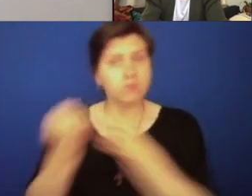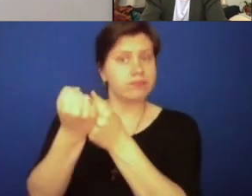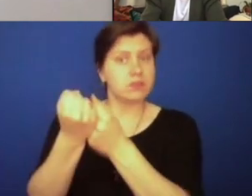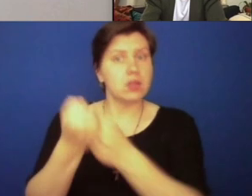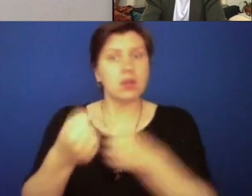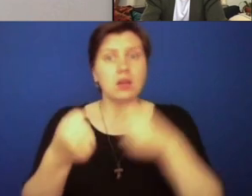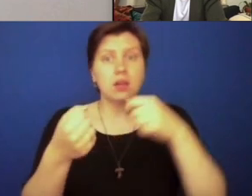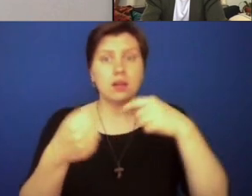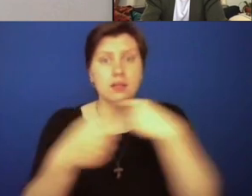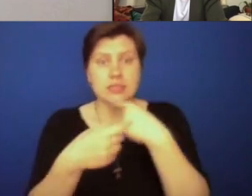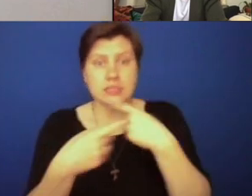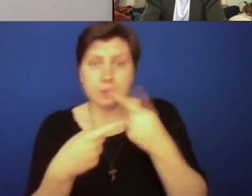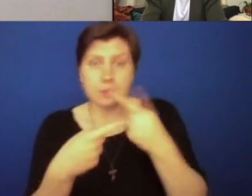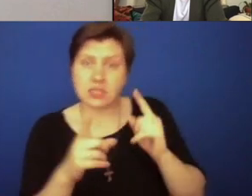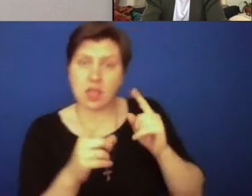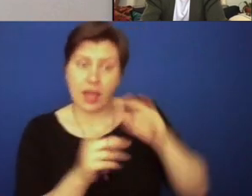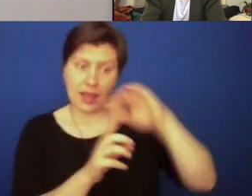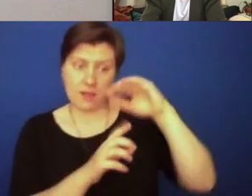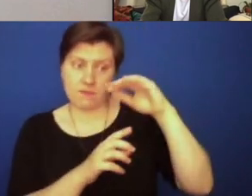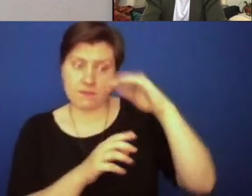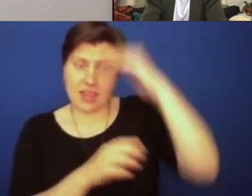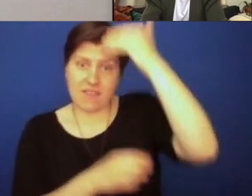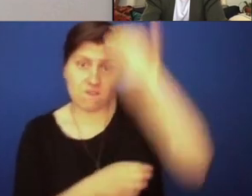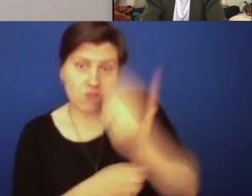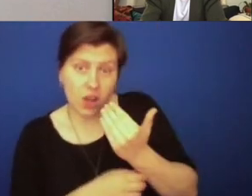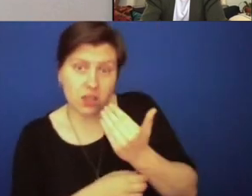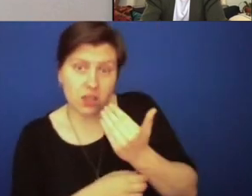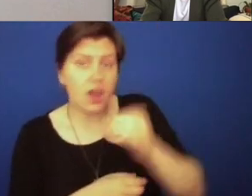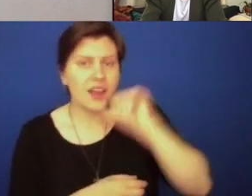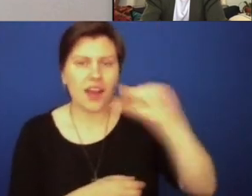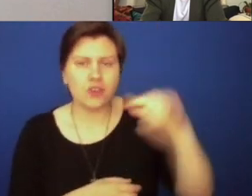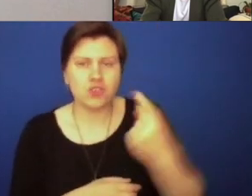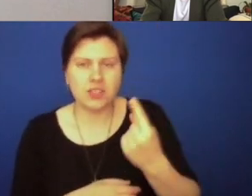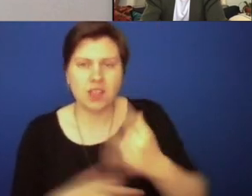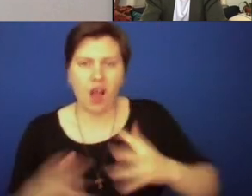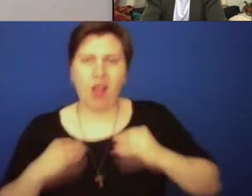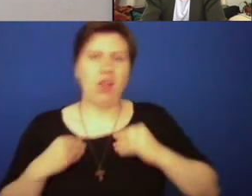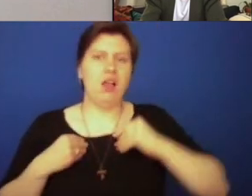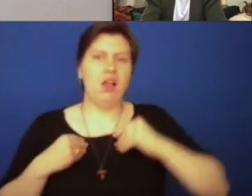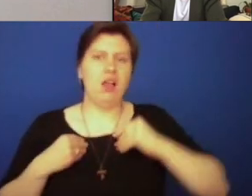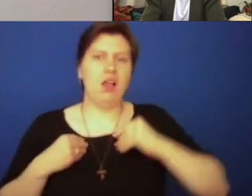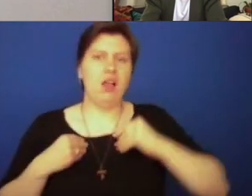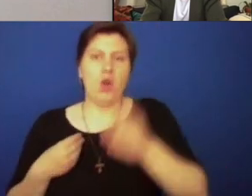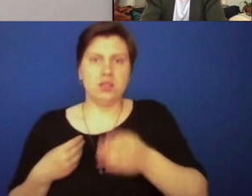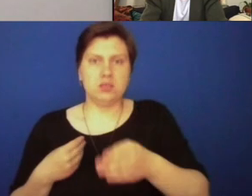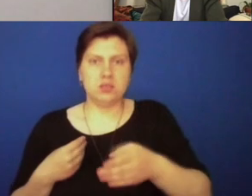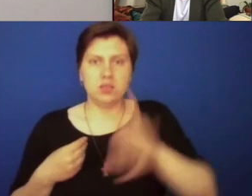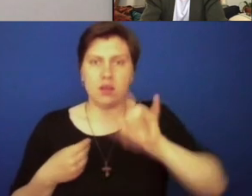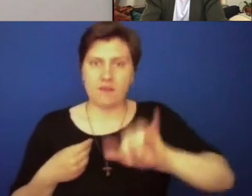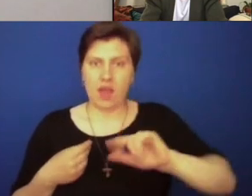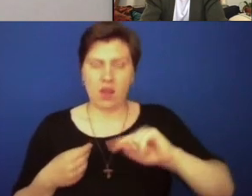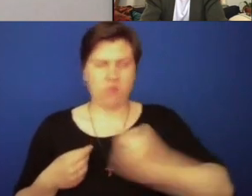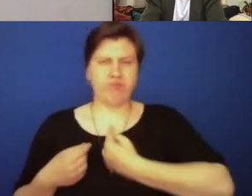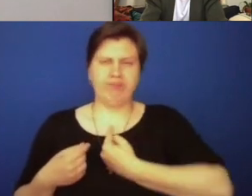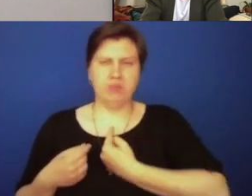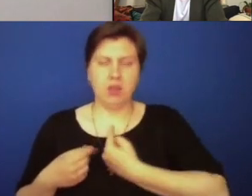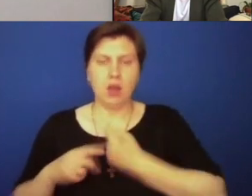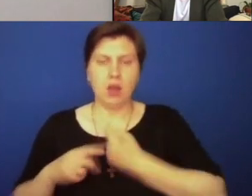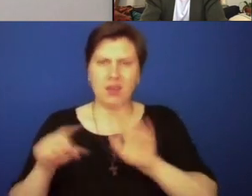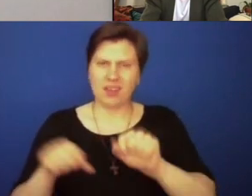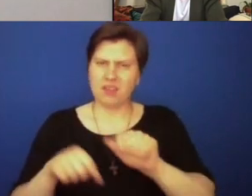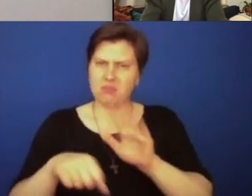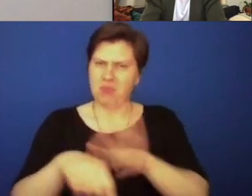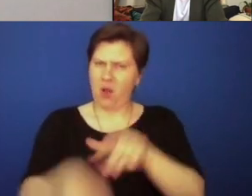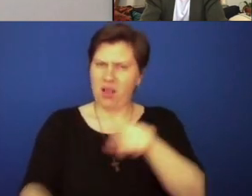and speaks out in front of, you get to not only take the brunt of the ridicule, but you also get to call out your